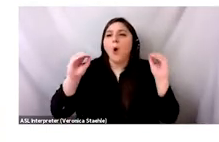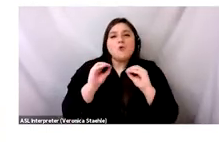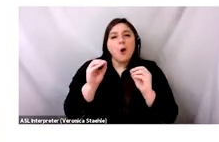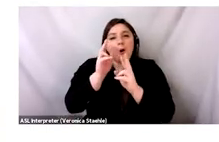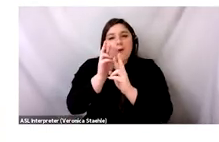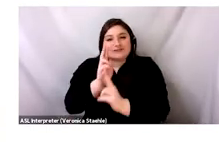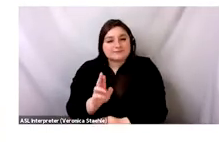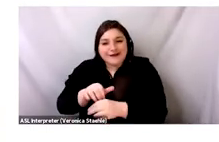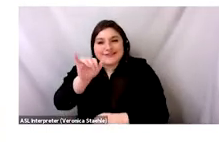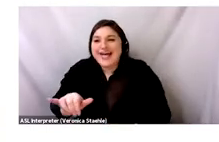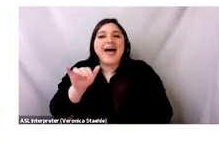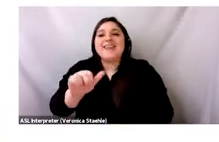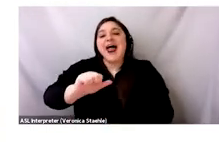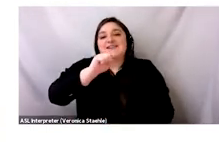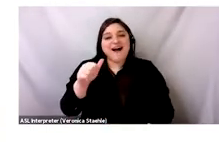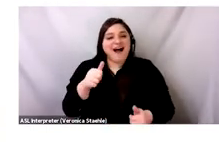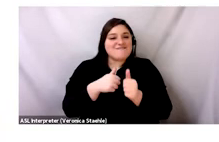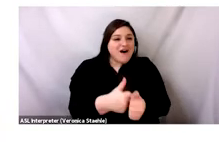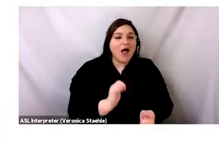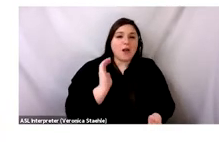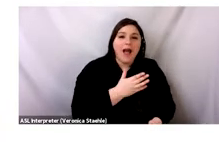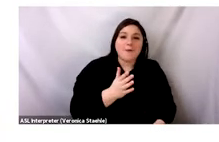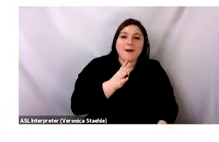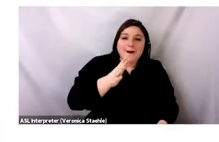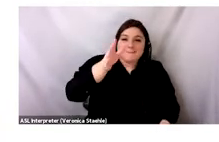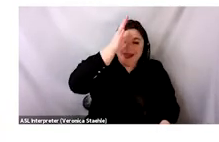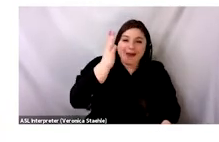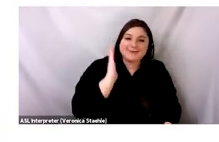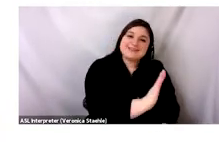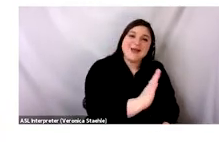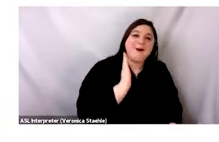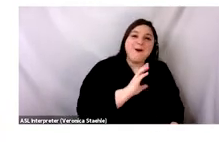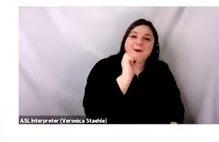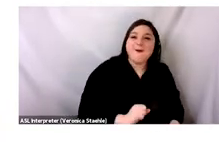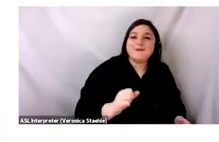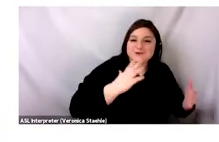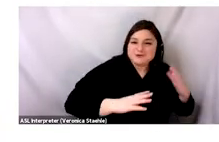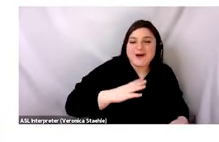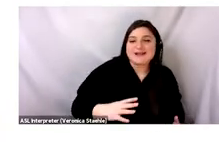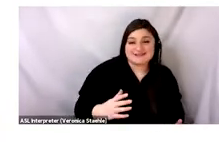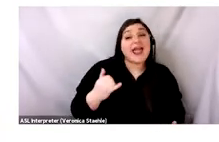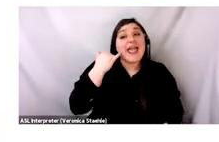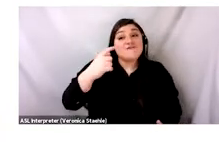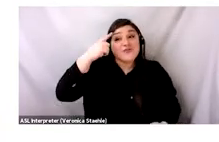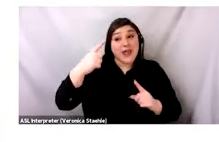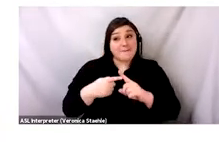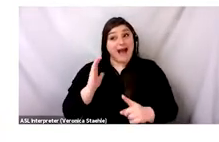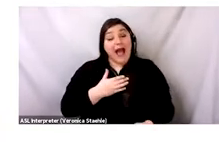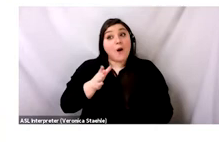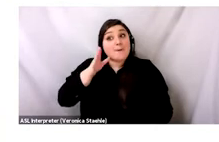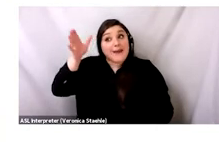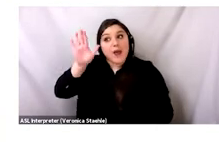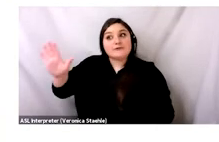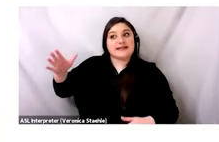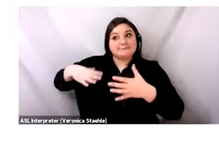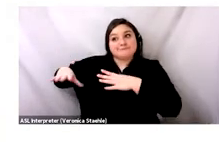the way that our parents used to dress, even if it was secondhand goods or even if it was hand-me-downs, it had a little bit of